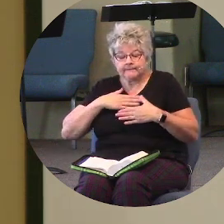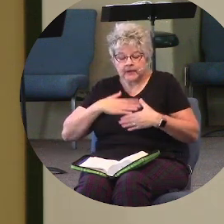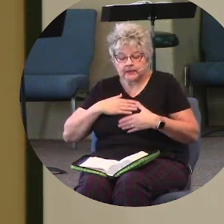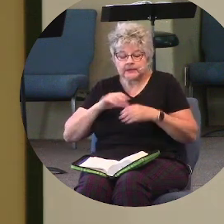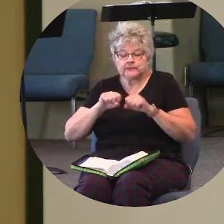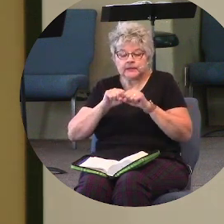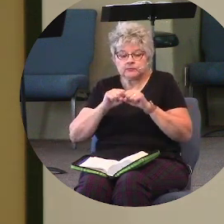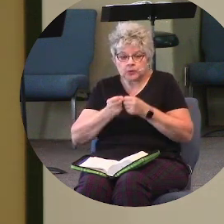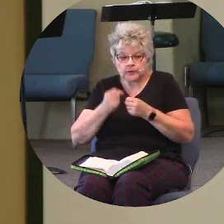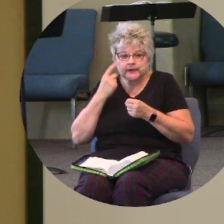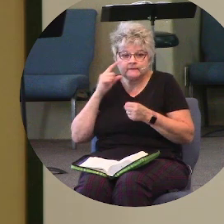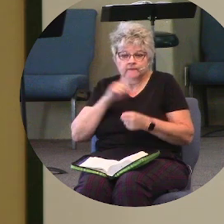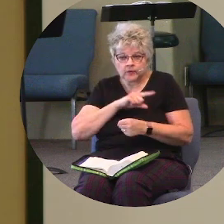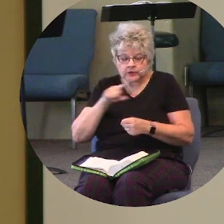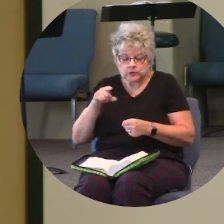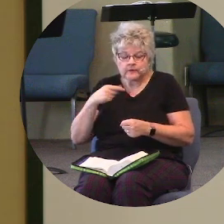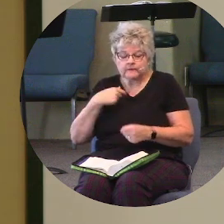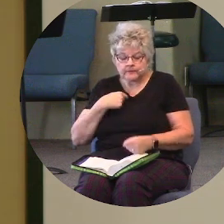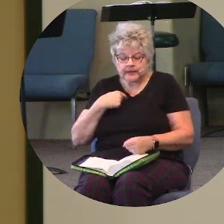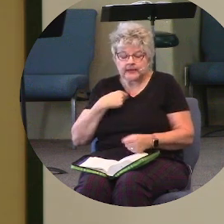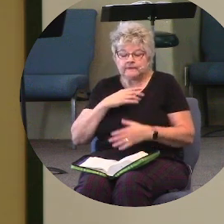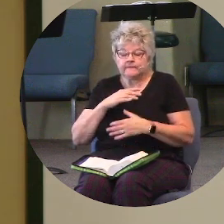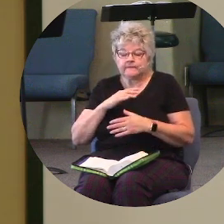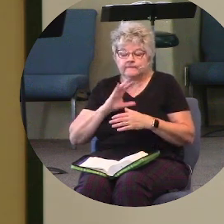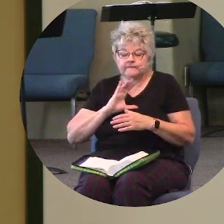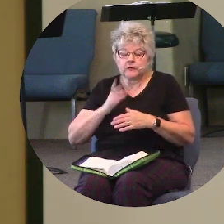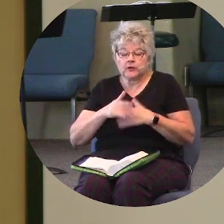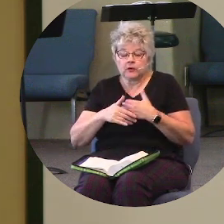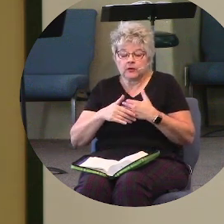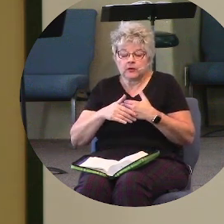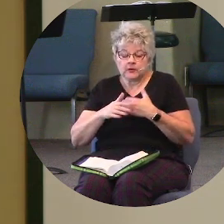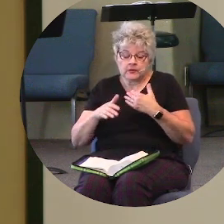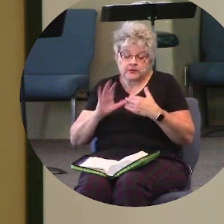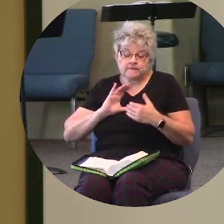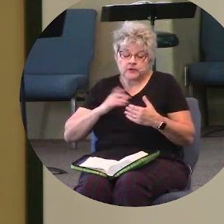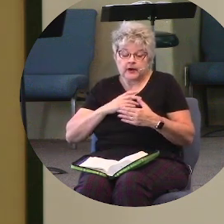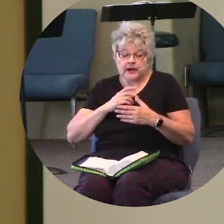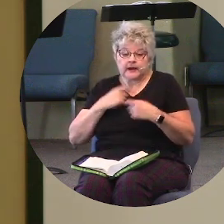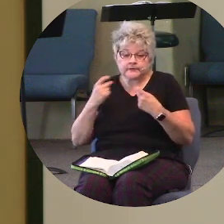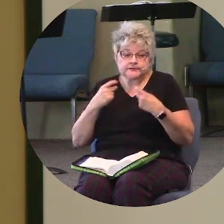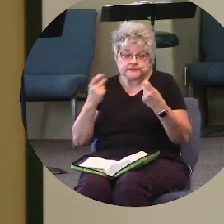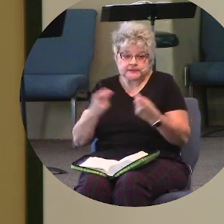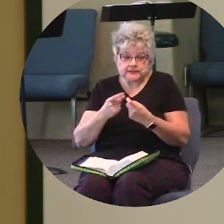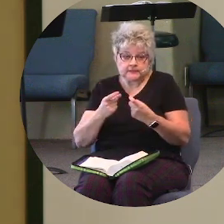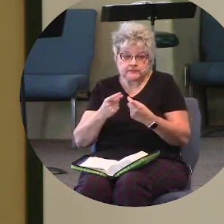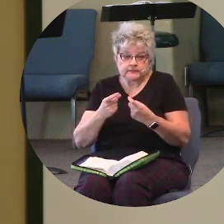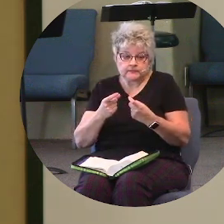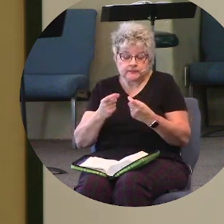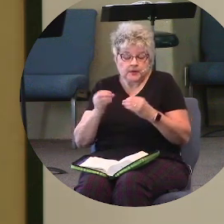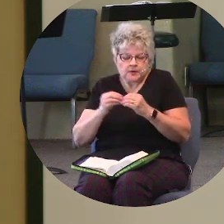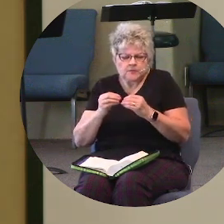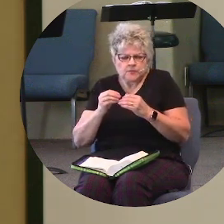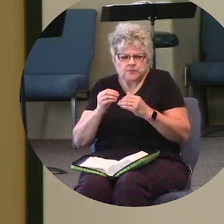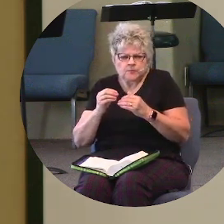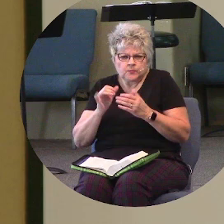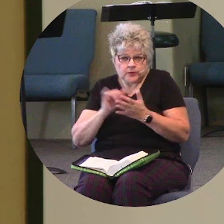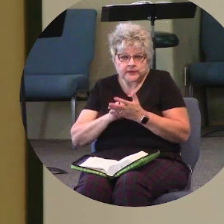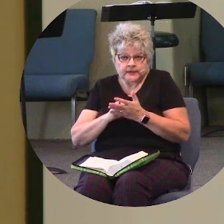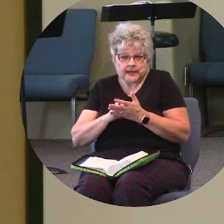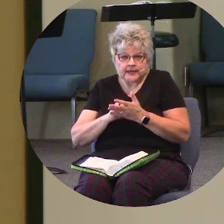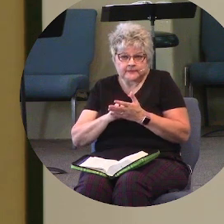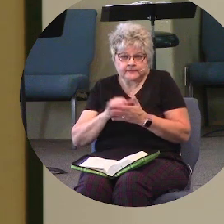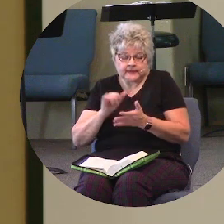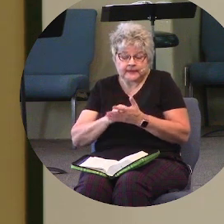for you, for me, for our sin. But even beyond that, which is awesome, which is